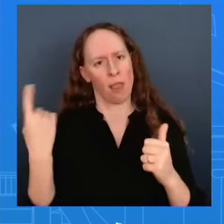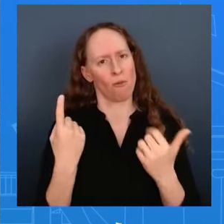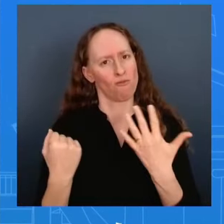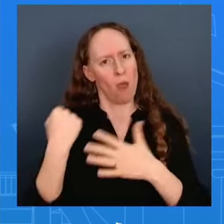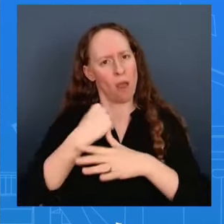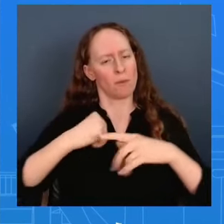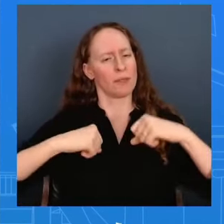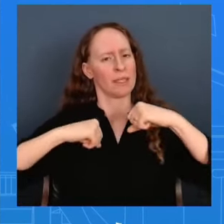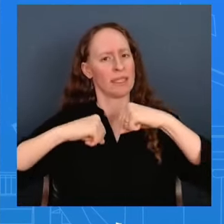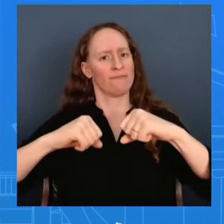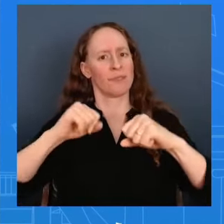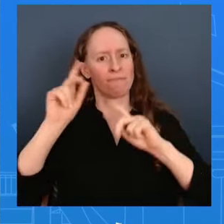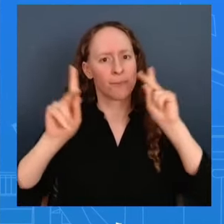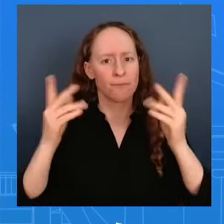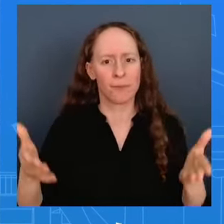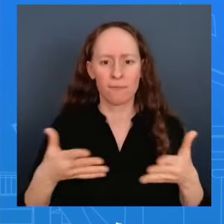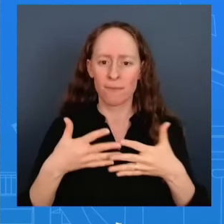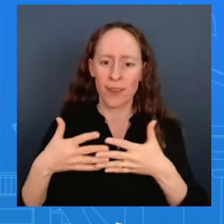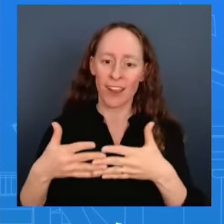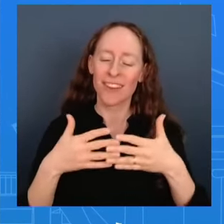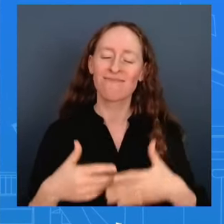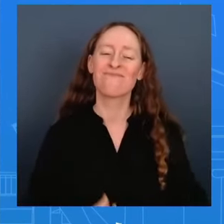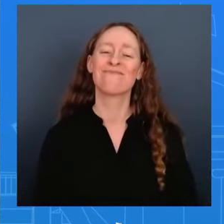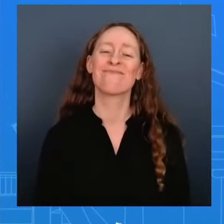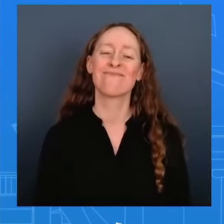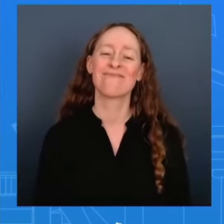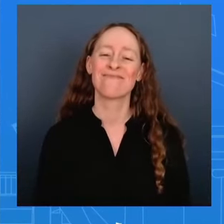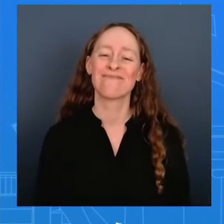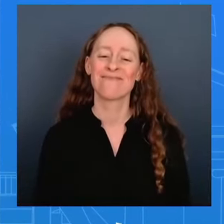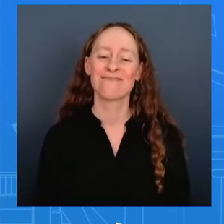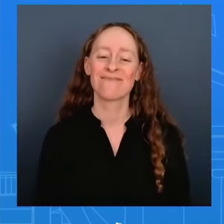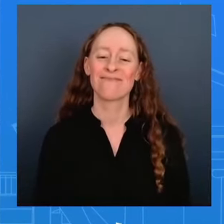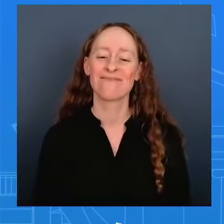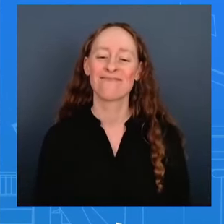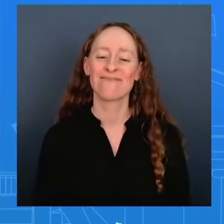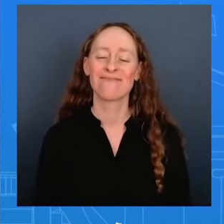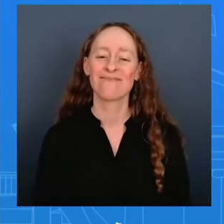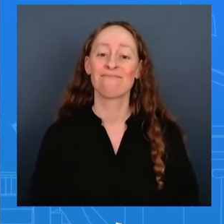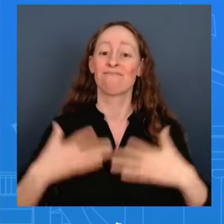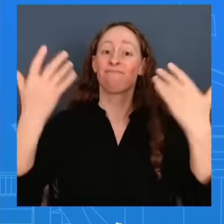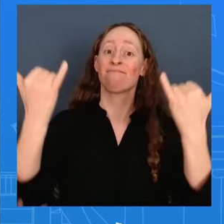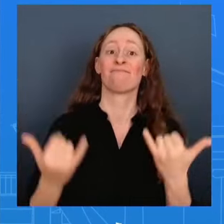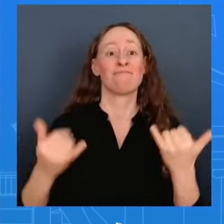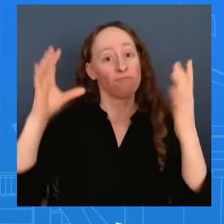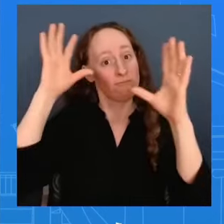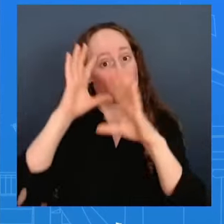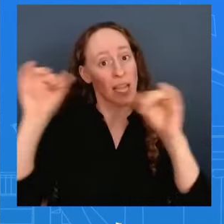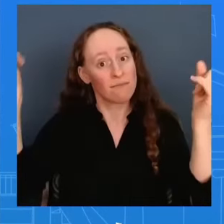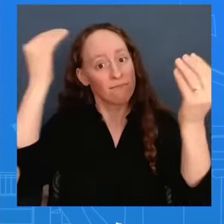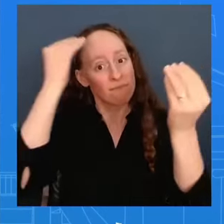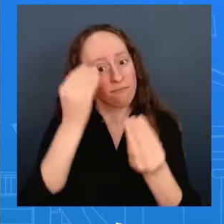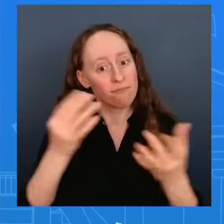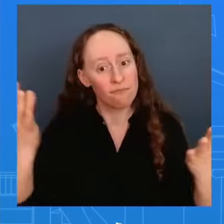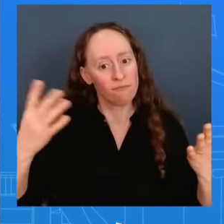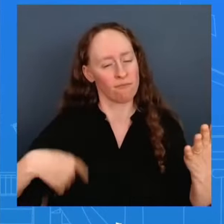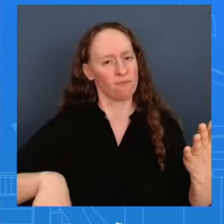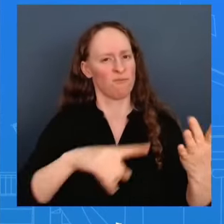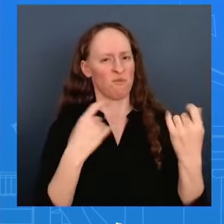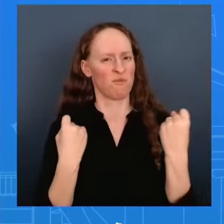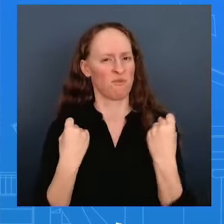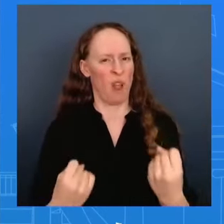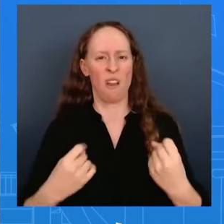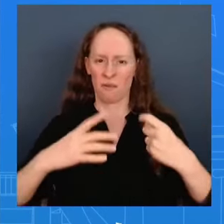today's today's by the president defends american workers and businesses from the prc's artificially cheap products whether